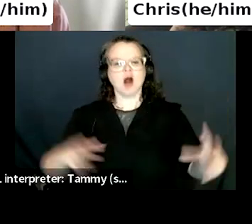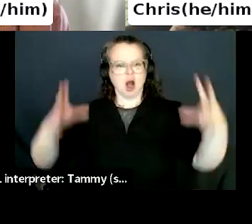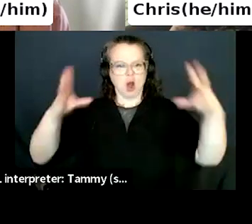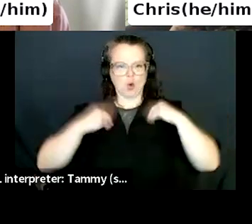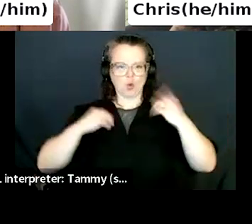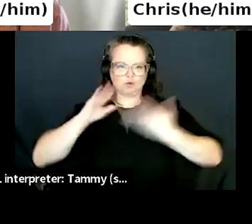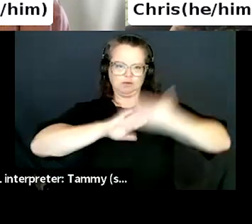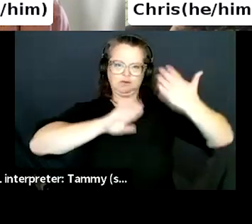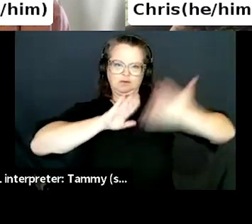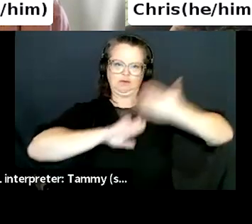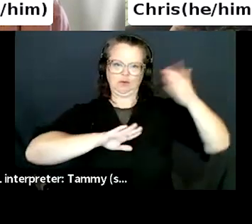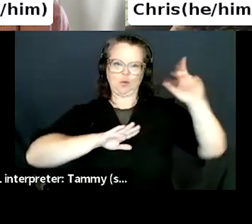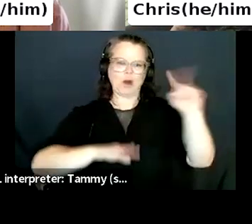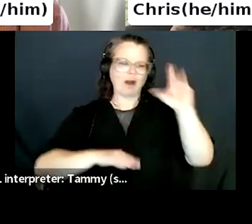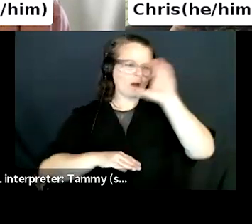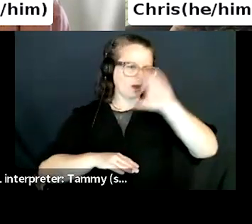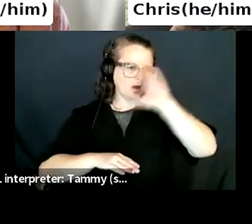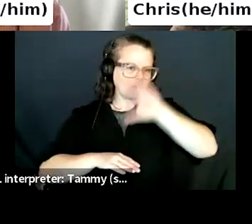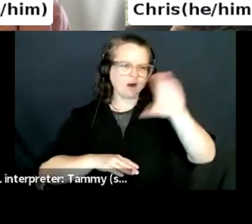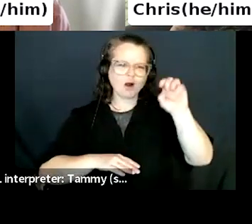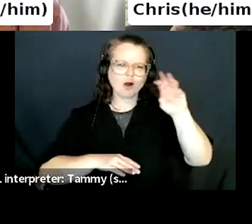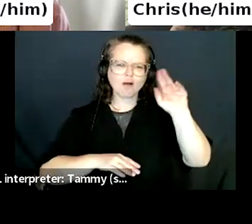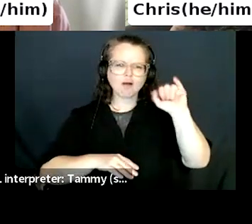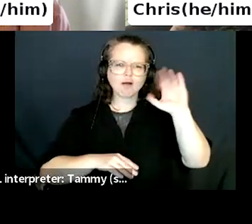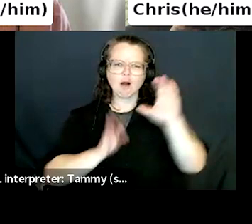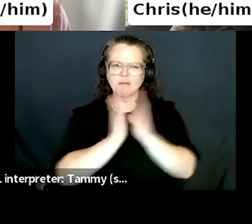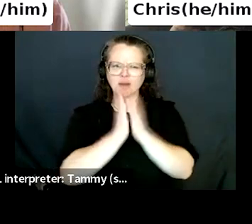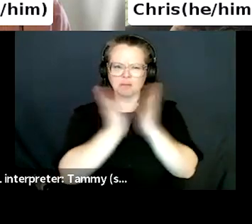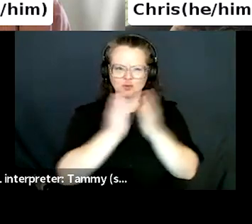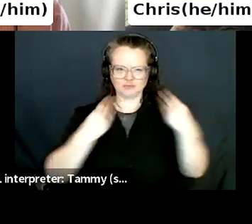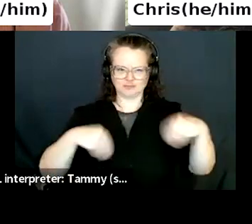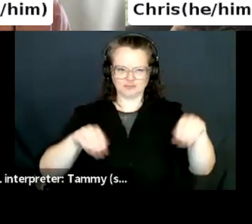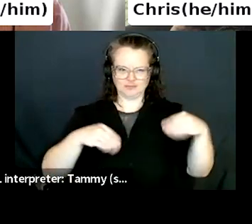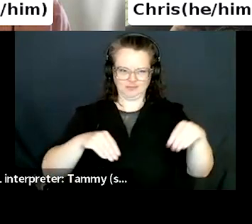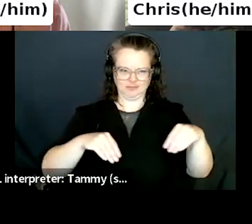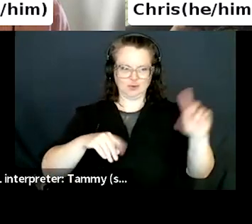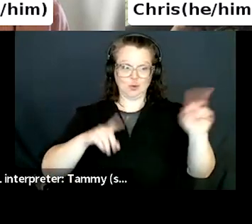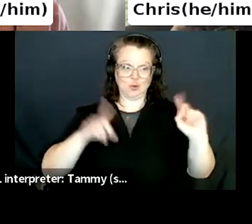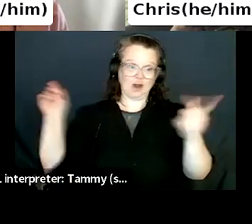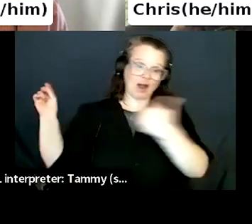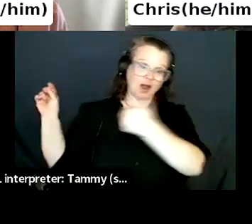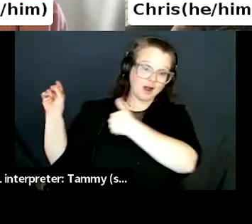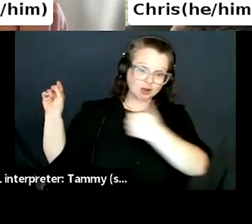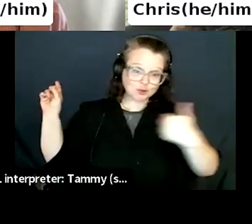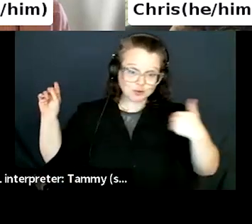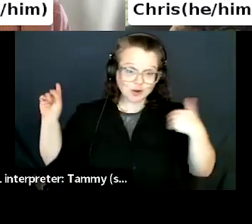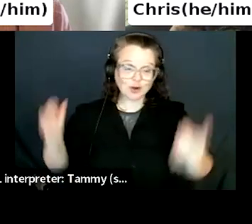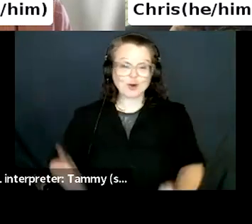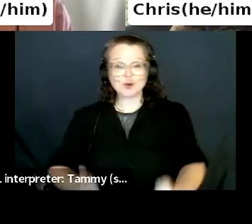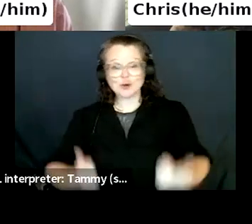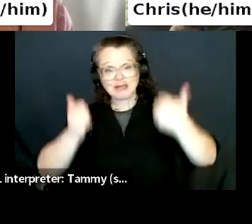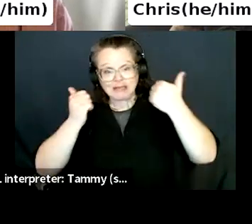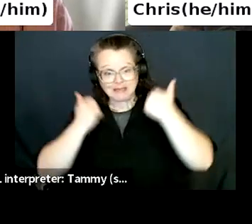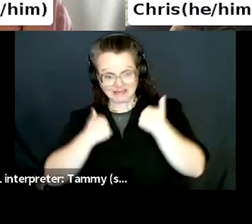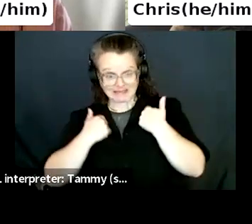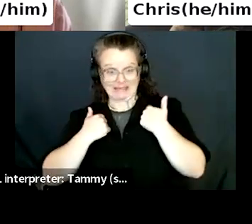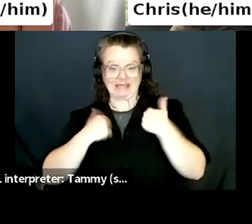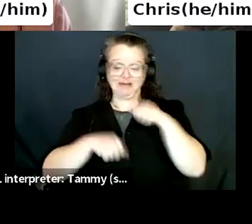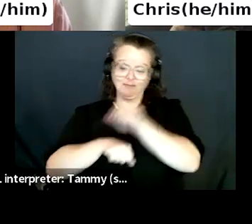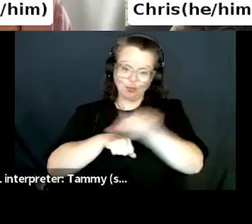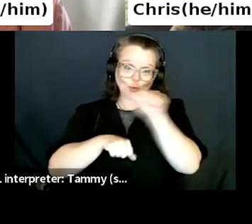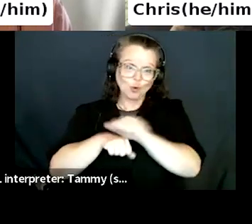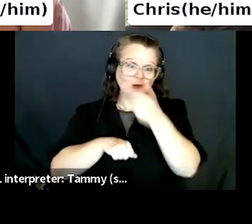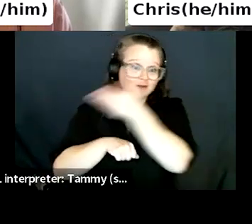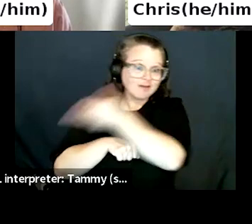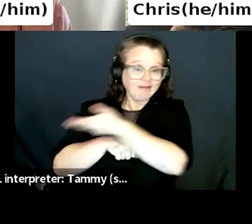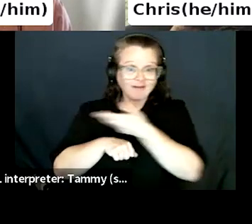lucky to live in Toronto, lucky to have so many independent bookstores that I love and frequent, uh, who struggled to